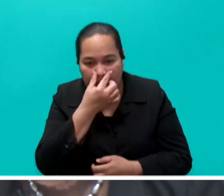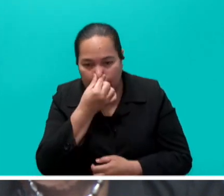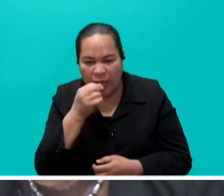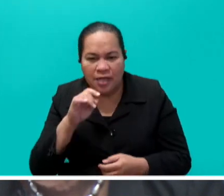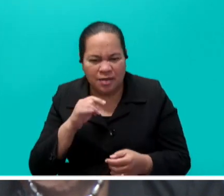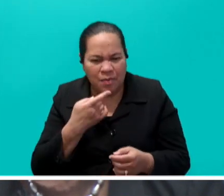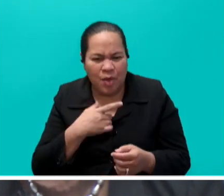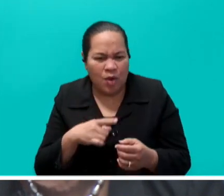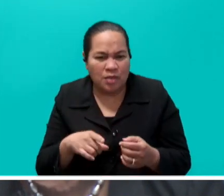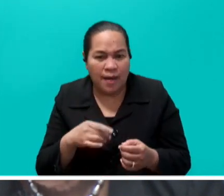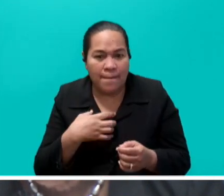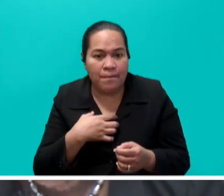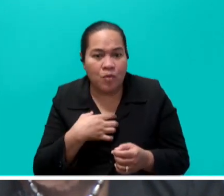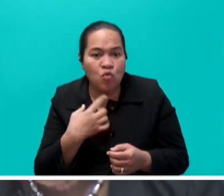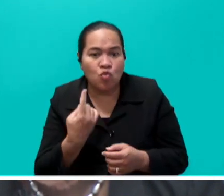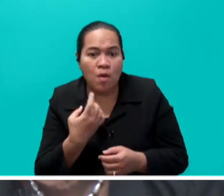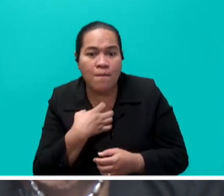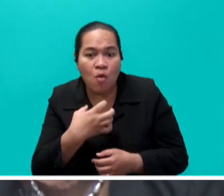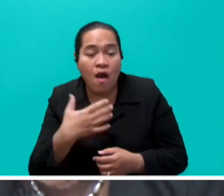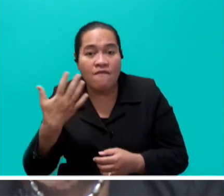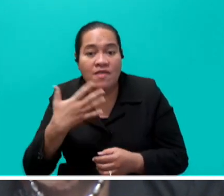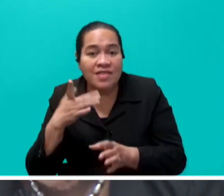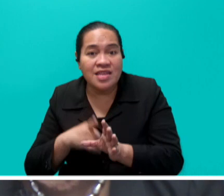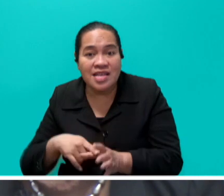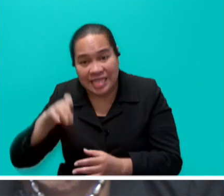skills for those with more than 15 years of experience.